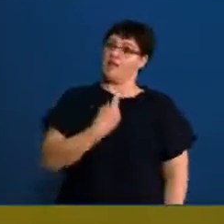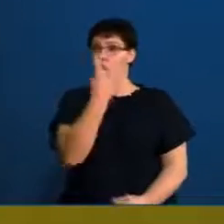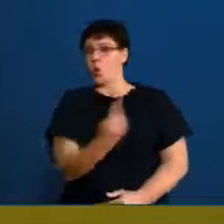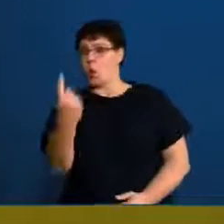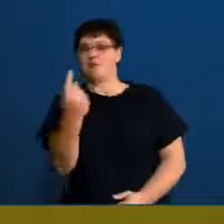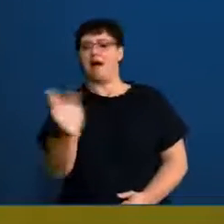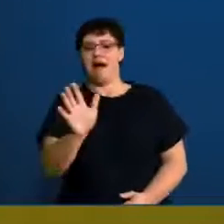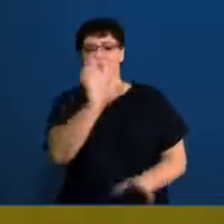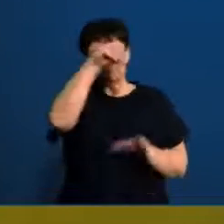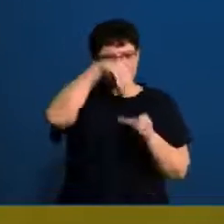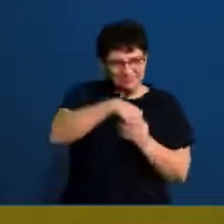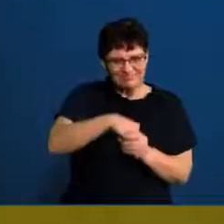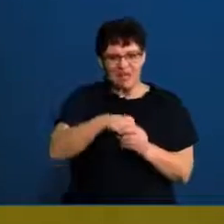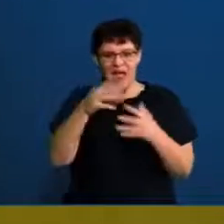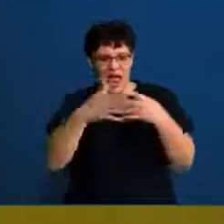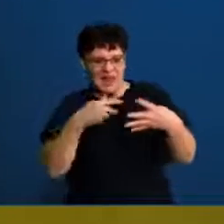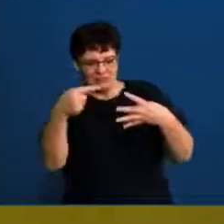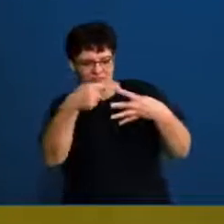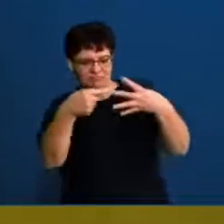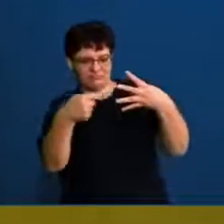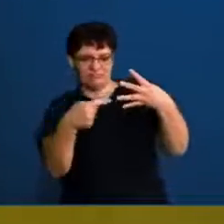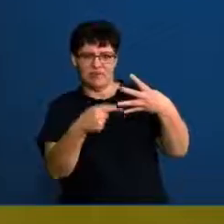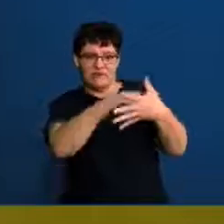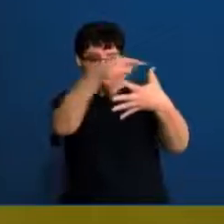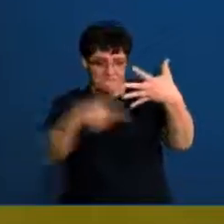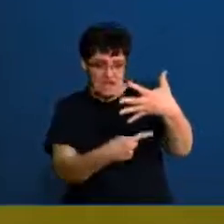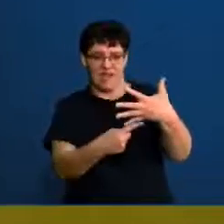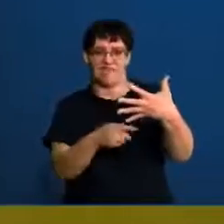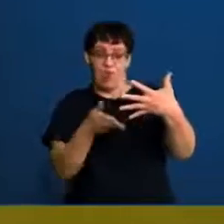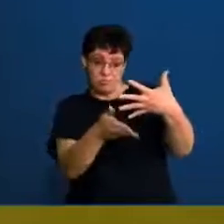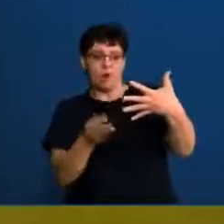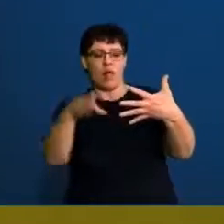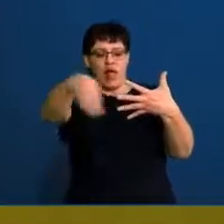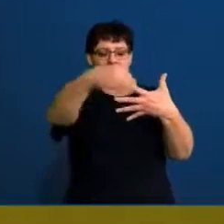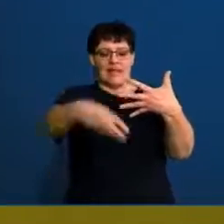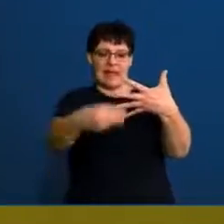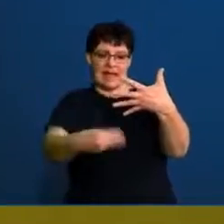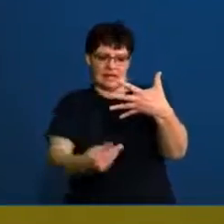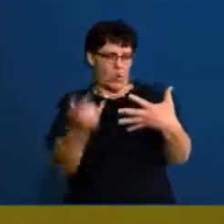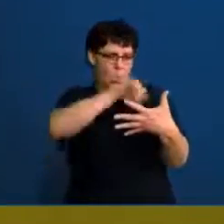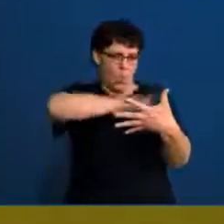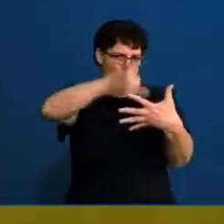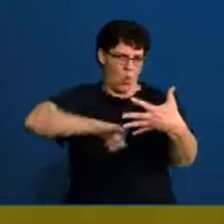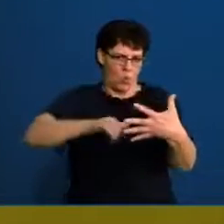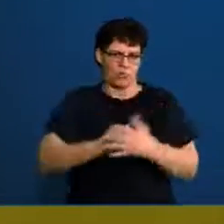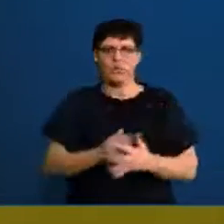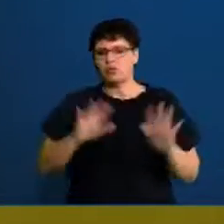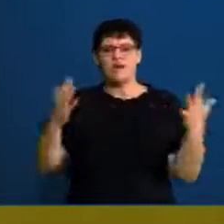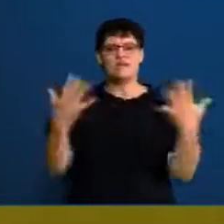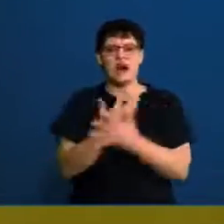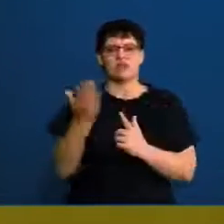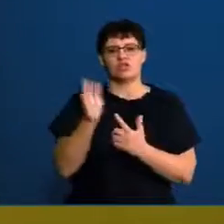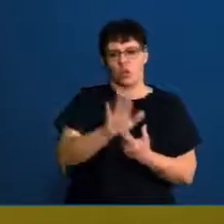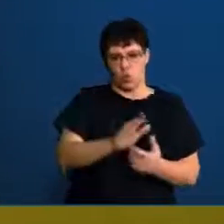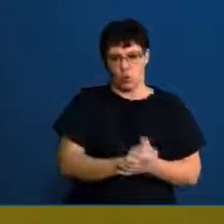normally comes into one of the other four questions, five questions that we have in the paper. I just quickly want to show you